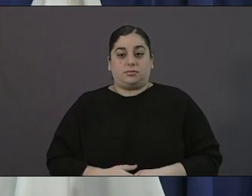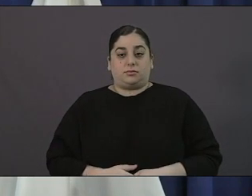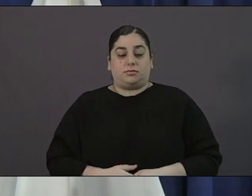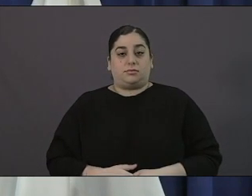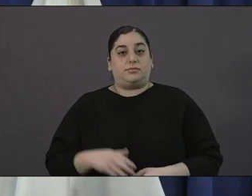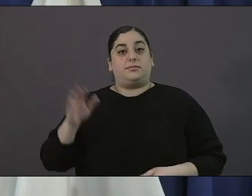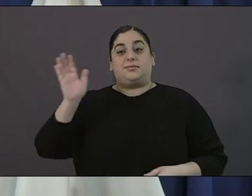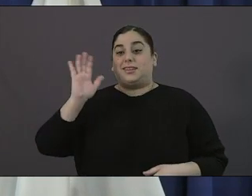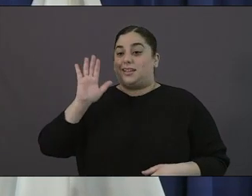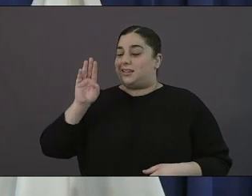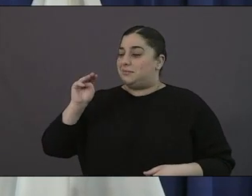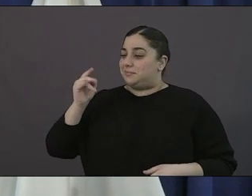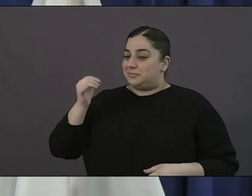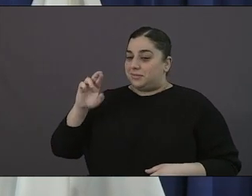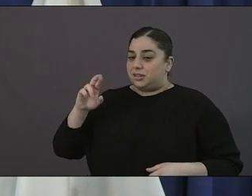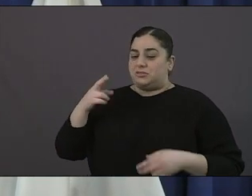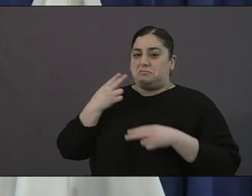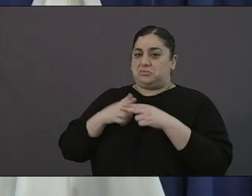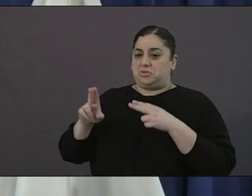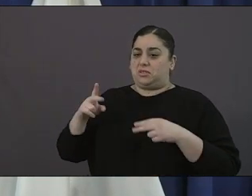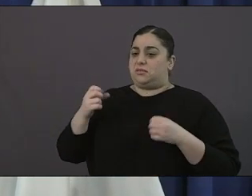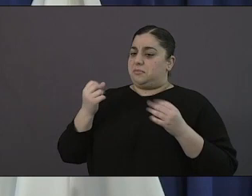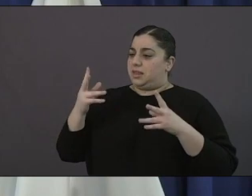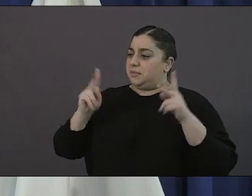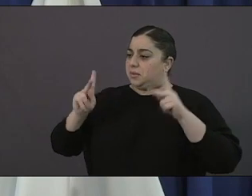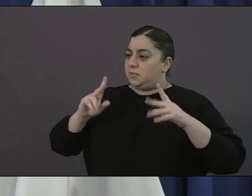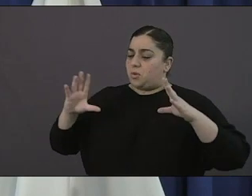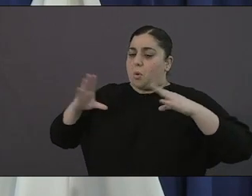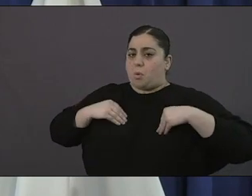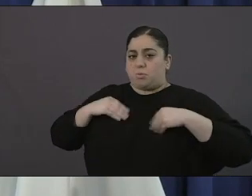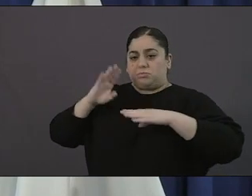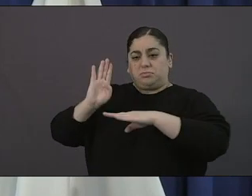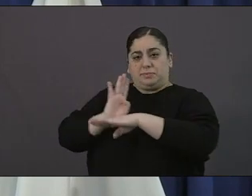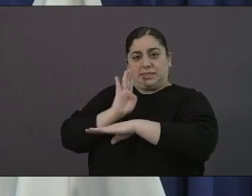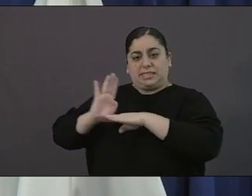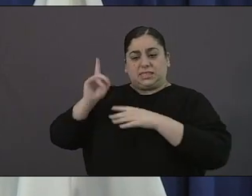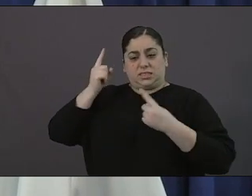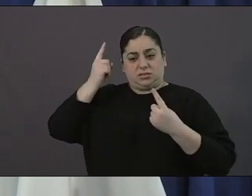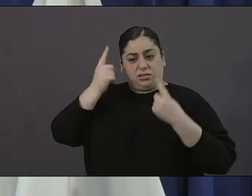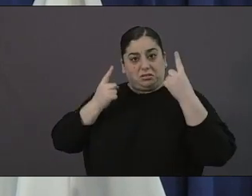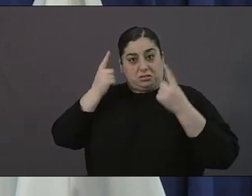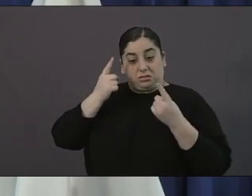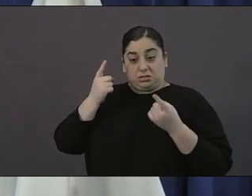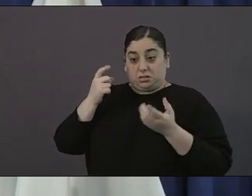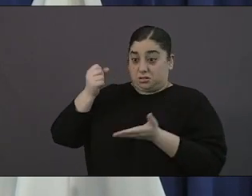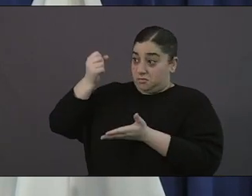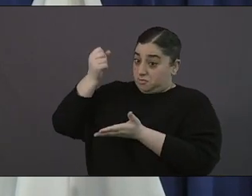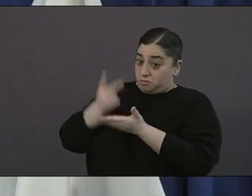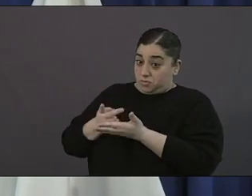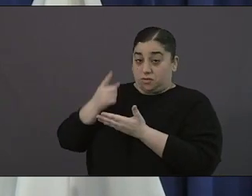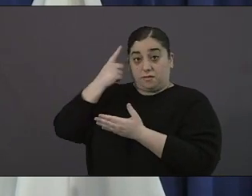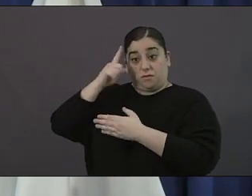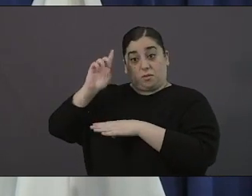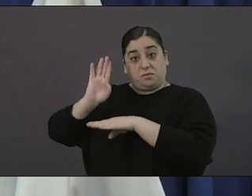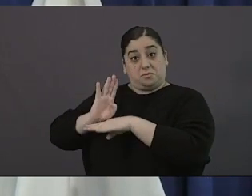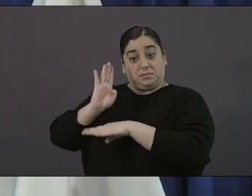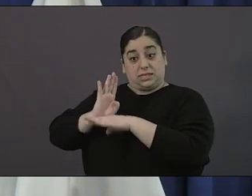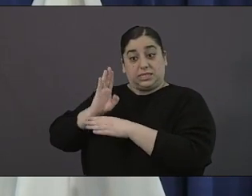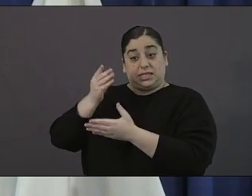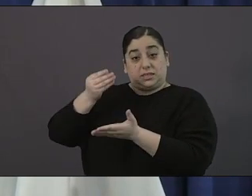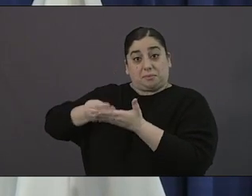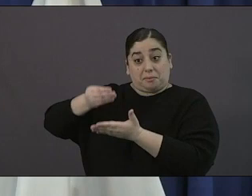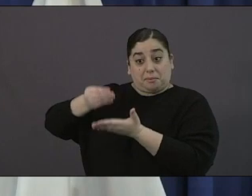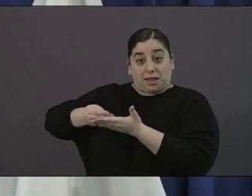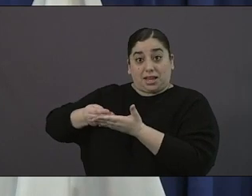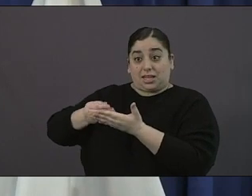quick question many business owners they've inquired about whether or not they were approved for the small business relief fund what is the timeline for